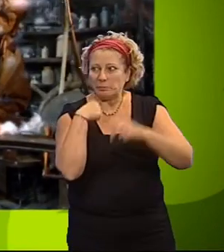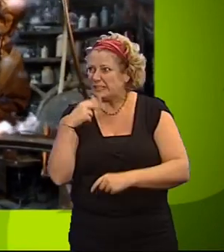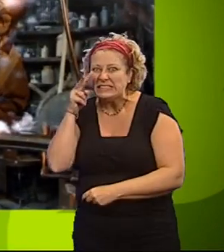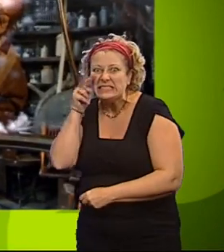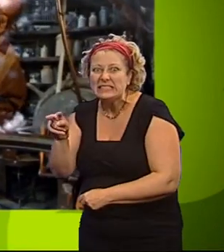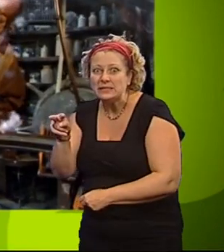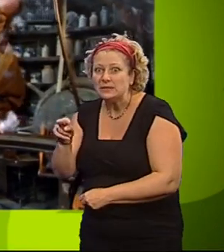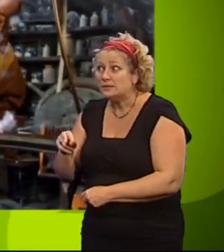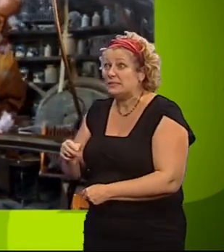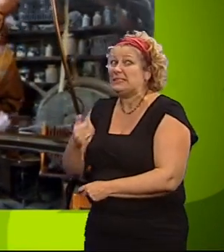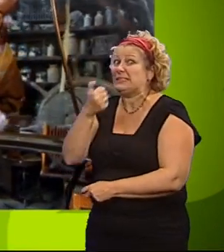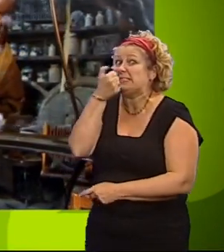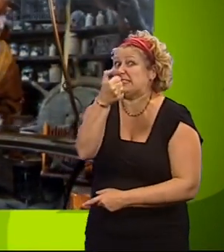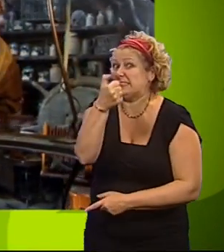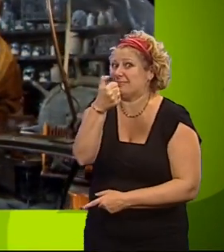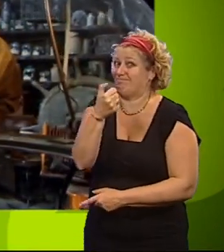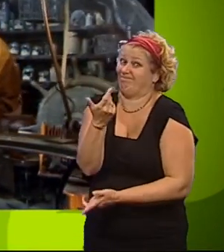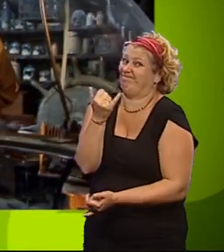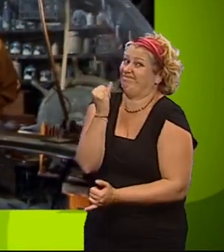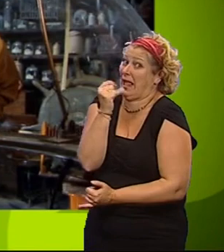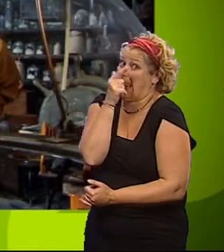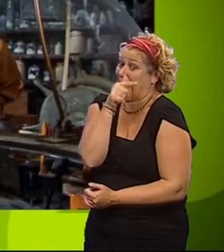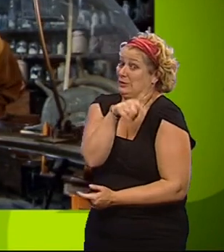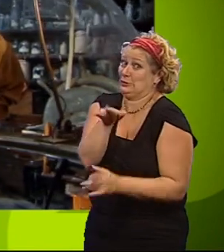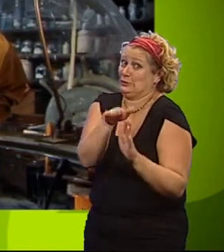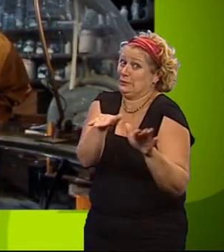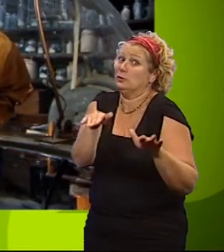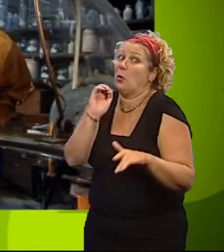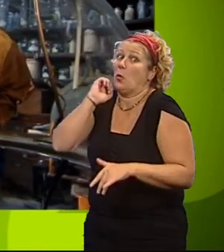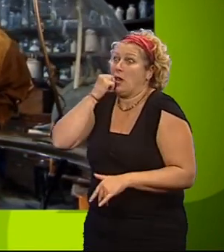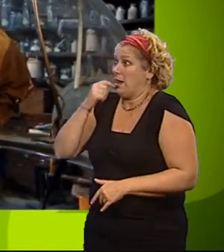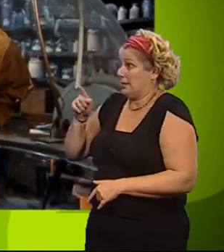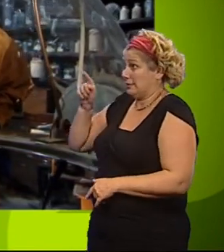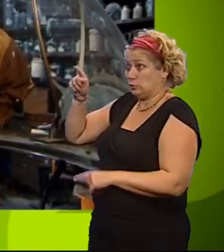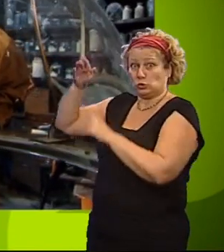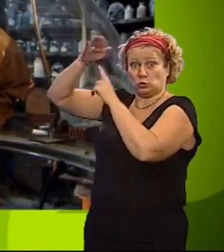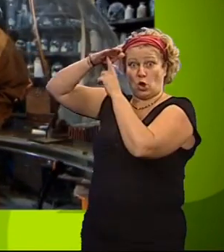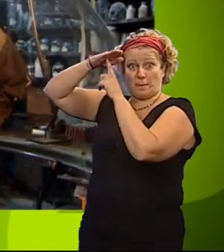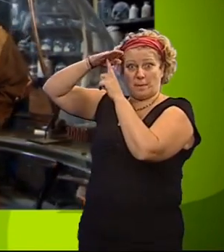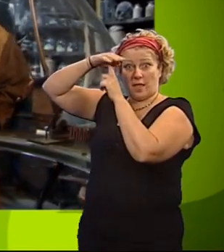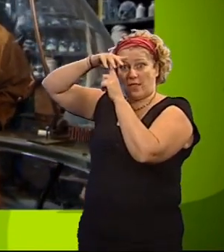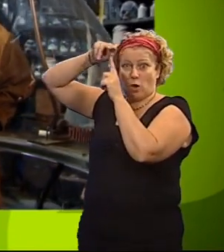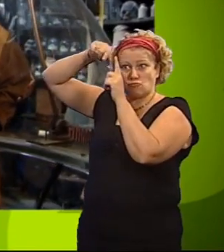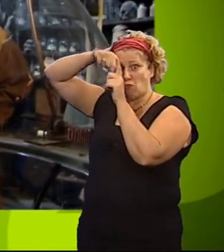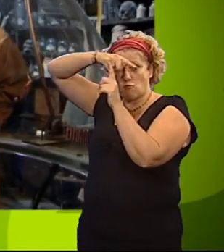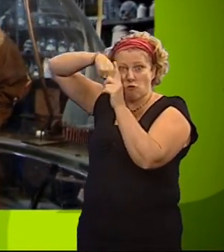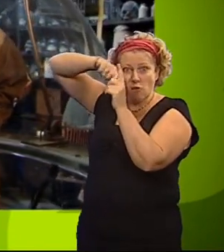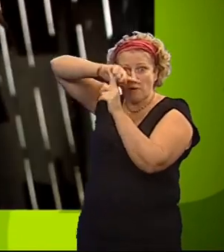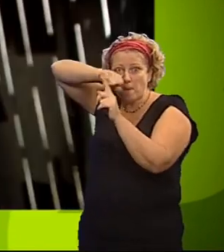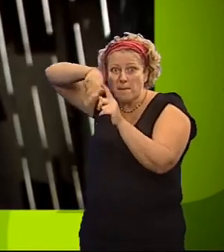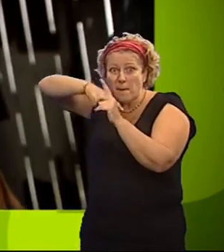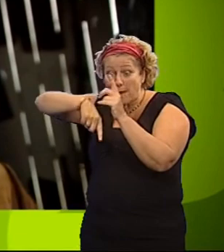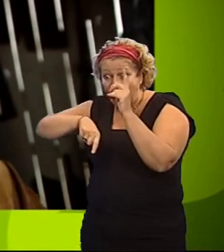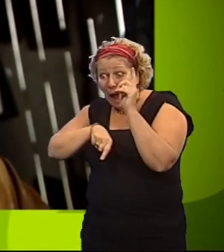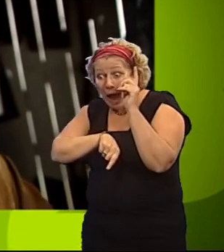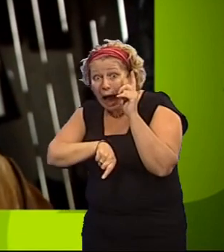Six unfortunates starts here at the top and works their way downwards. If they makes it out the bottom,